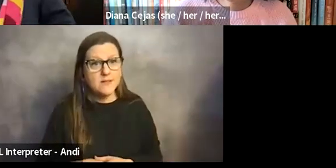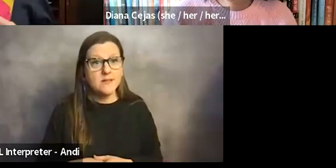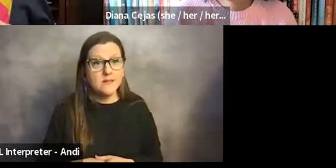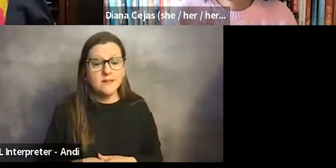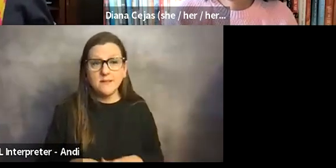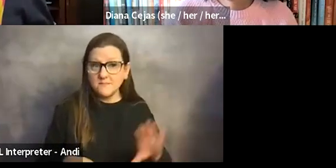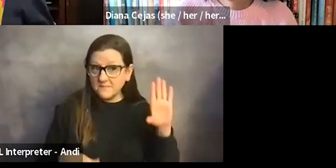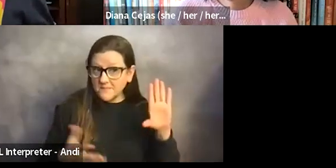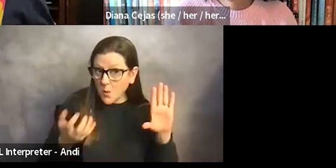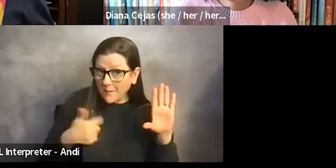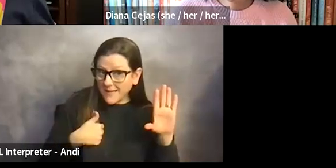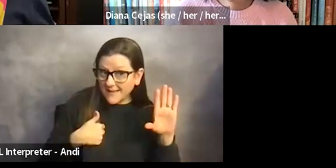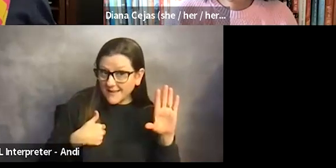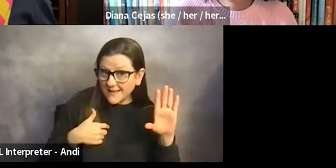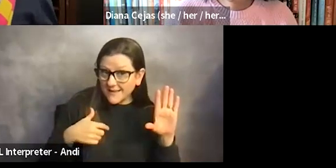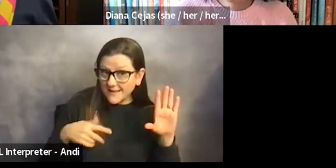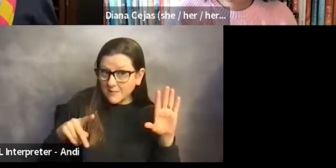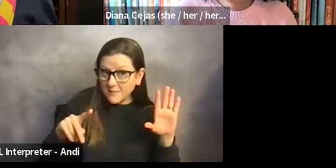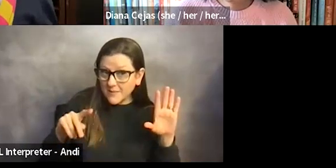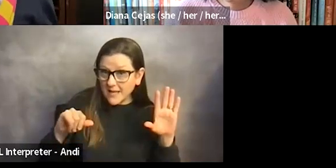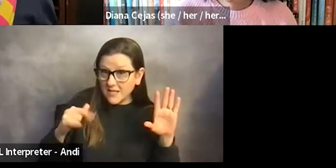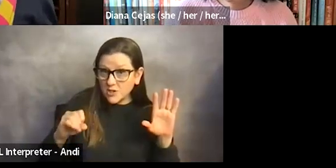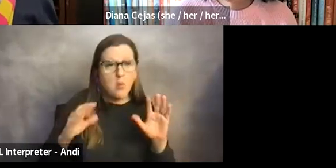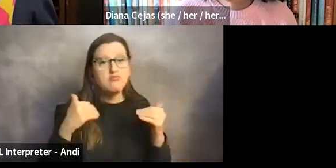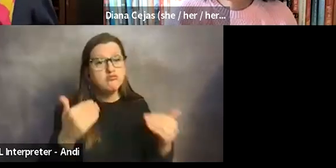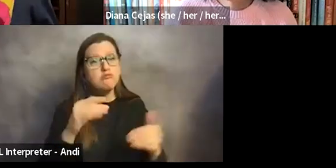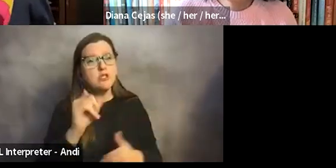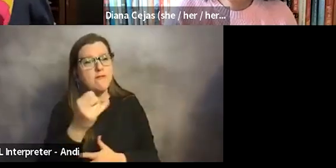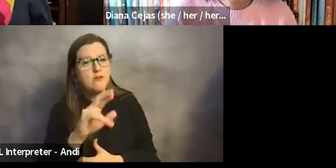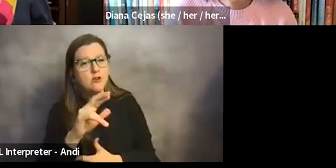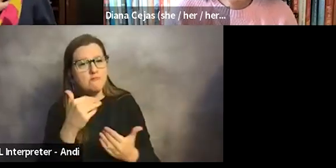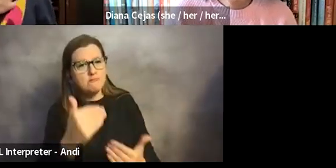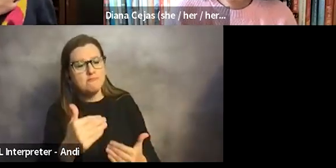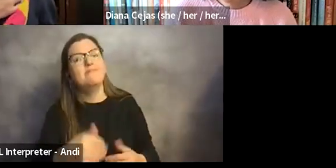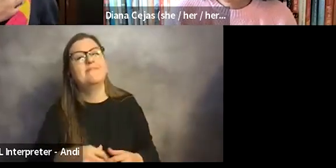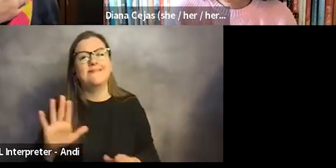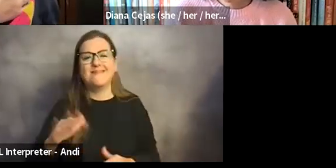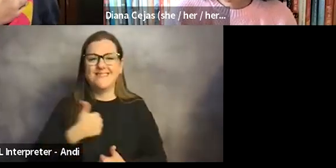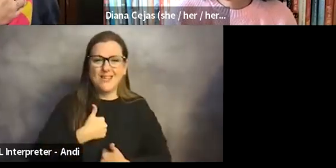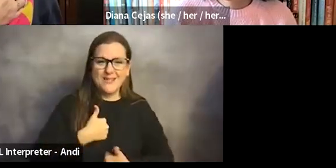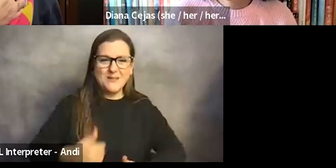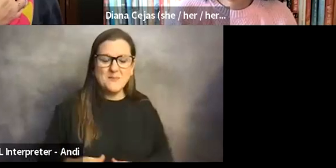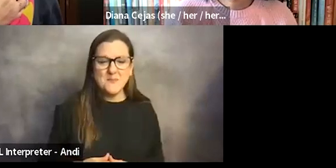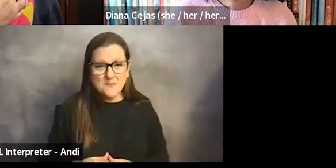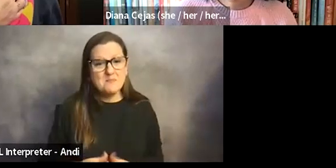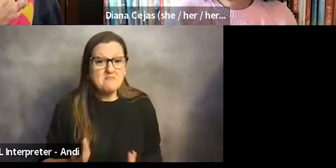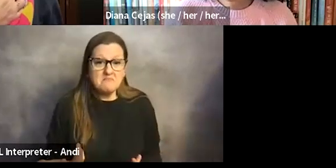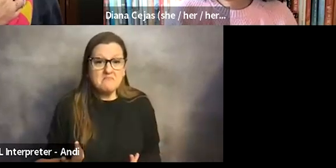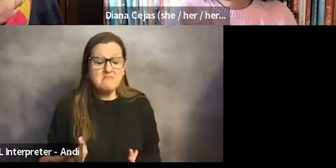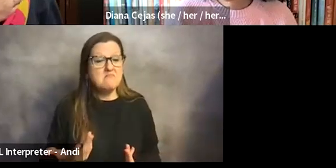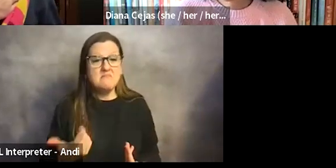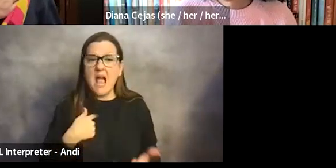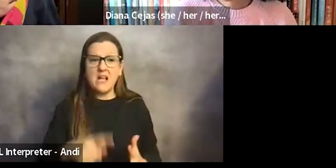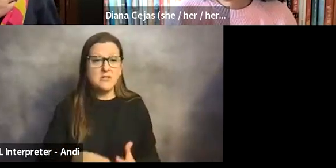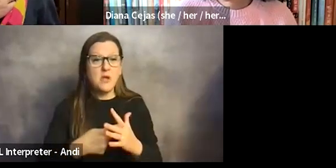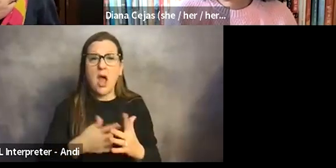Amy, do you want my page? Go ahead, Jennifer. Okay, sorry. Well, okay, so I'll just start off.